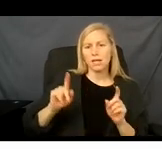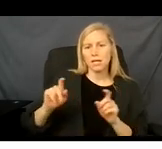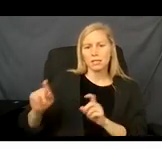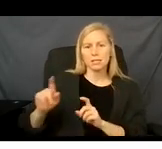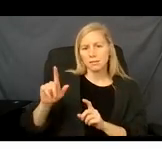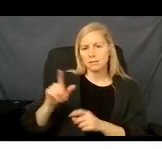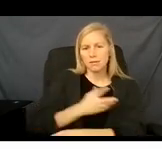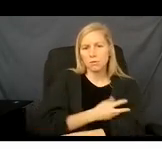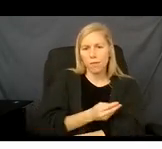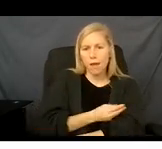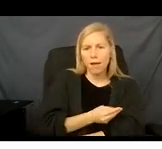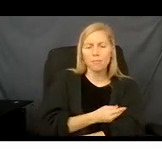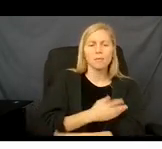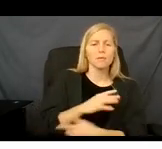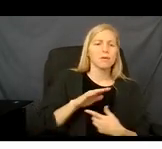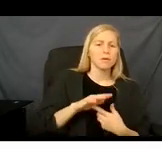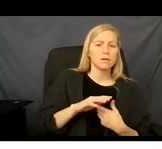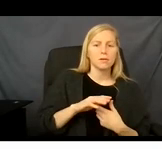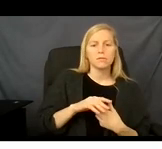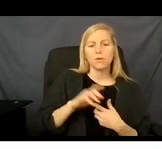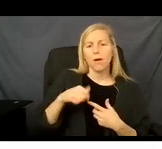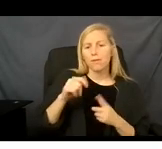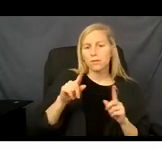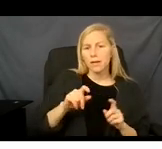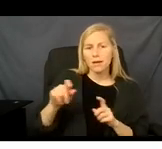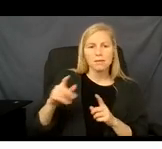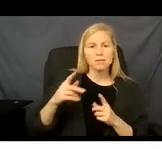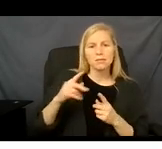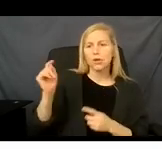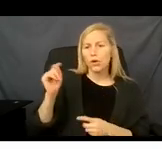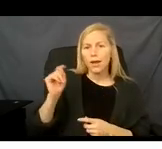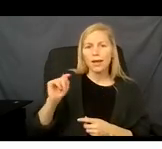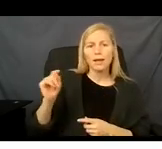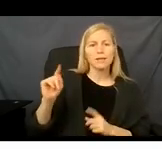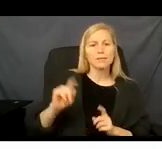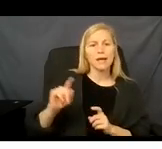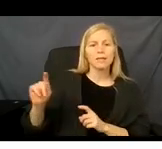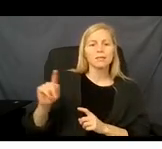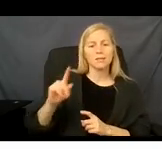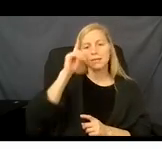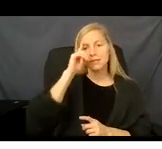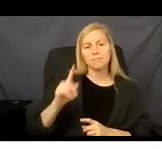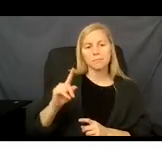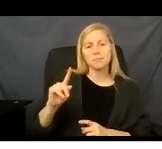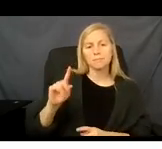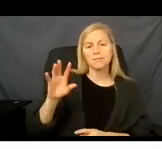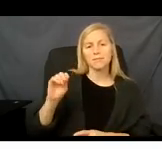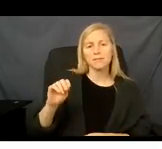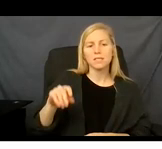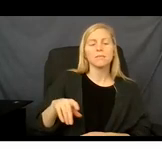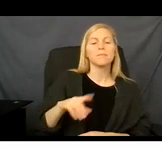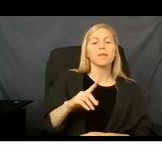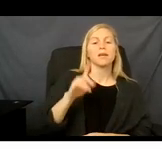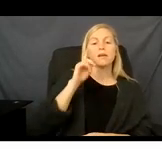tests. Blood work, another test, urine test and $0.05 per test. Then for x-ray,